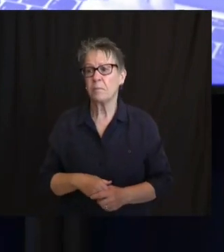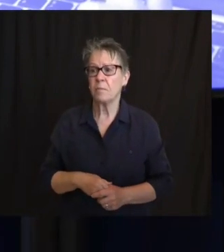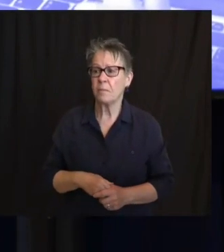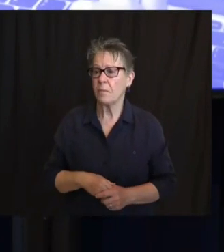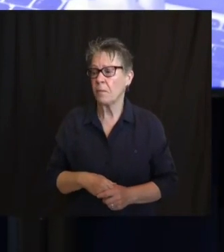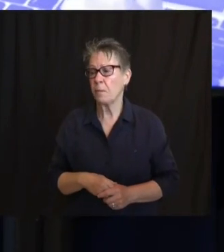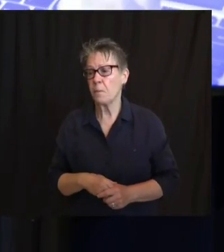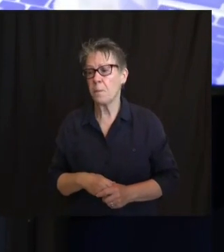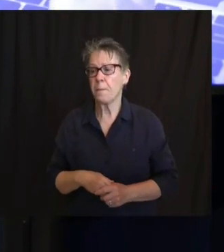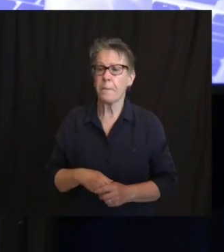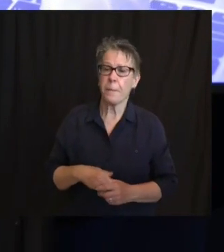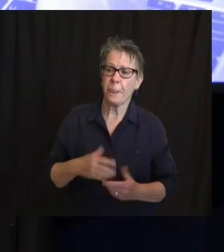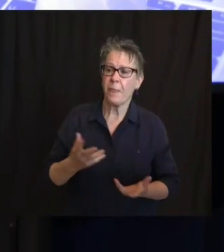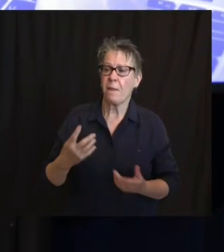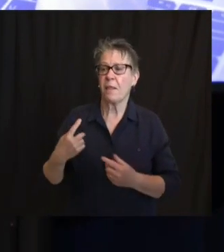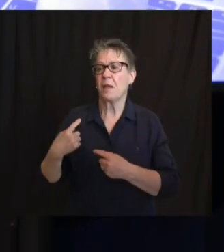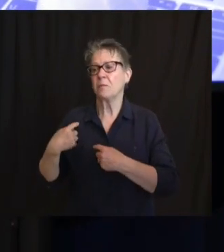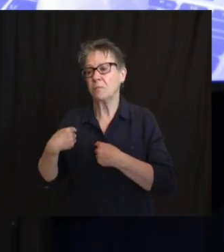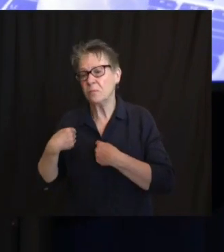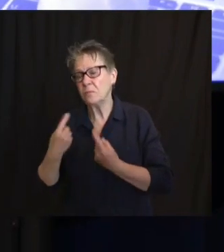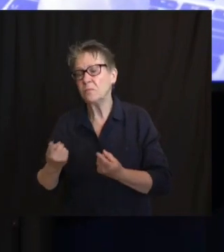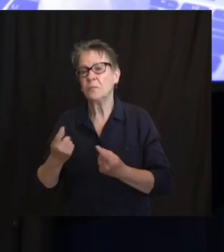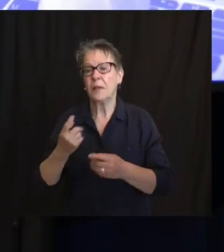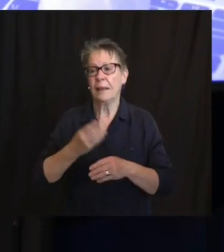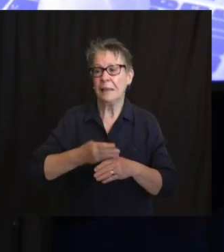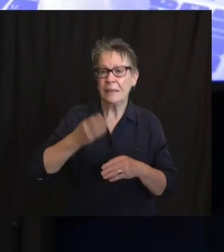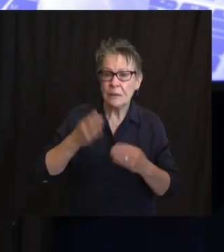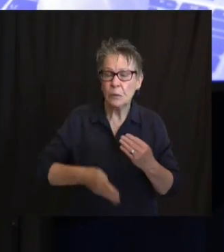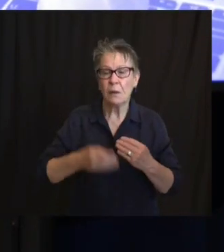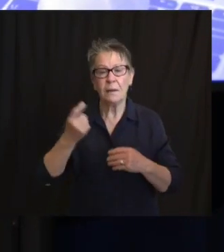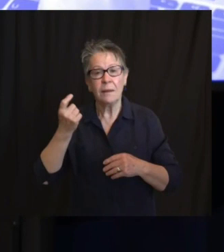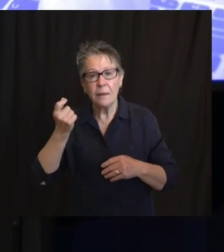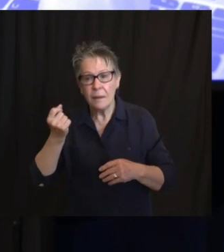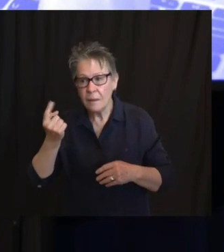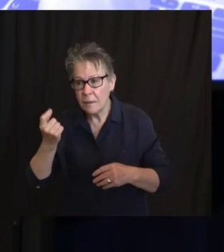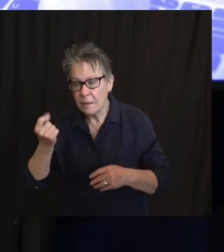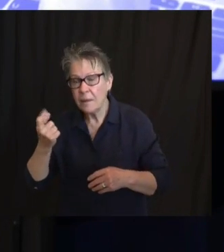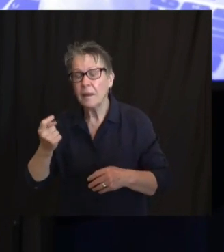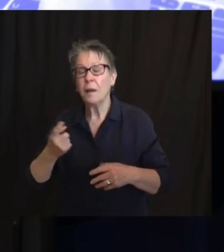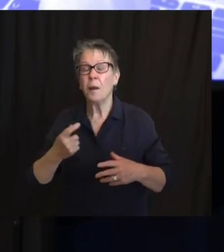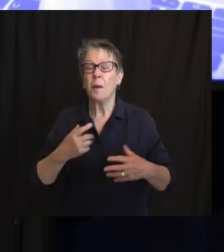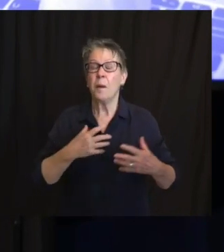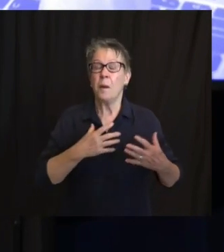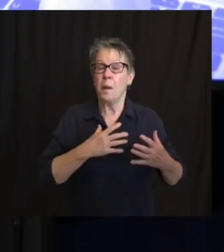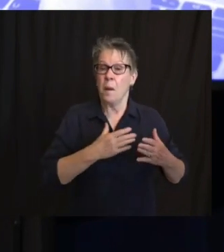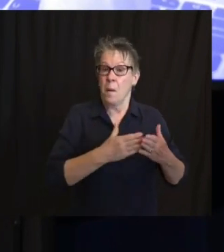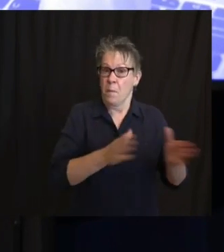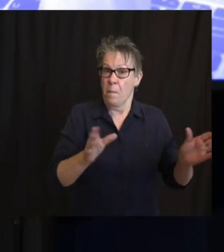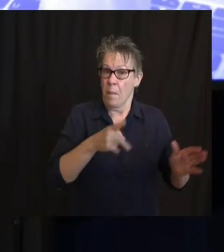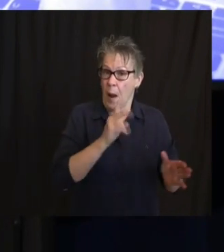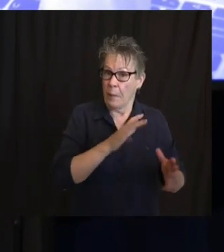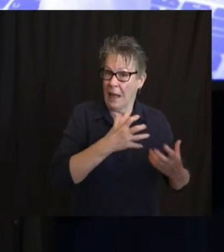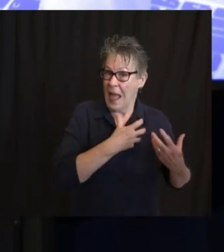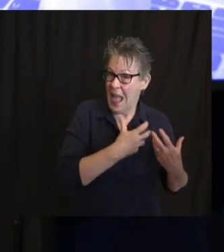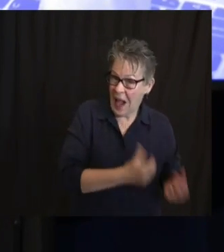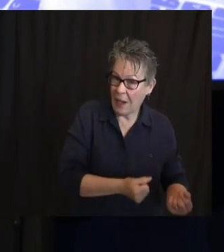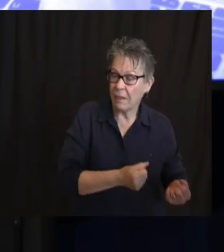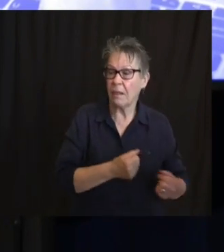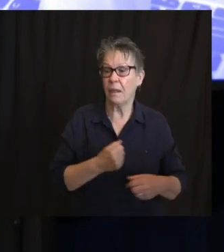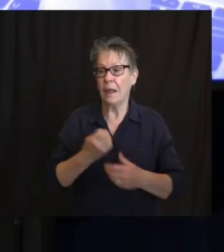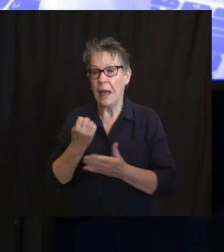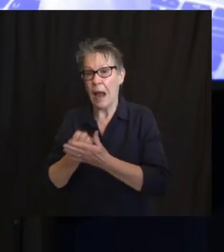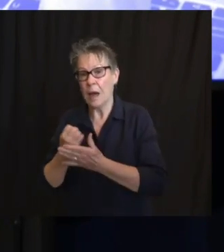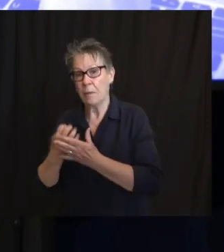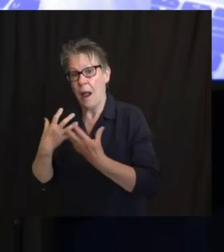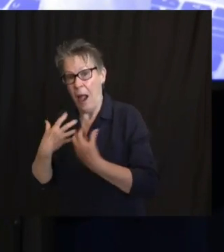public safety, public health, I think those goals, I think never more did we see that over the weekend, and the